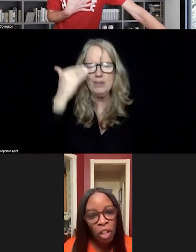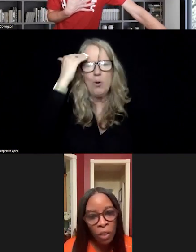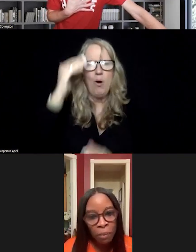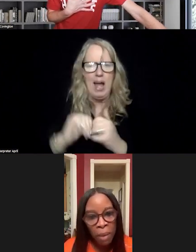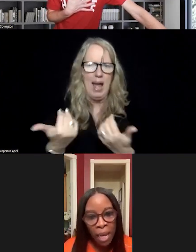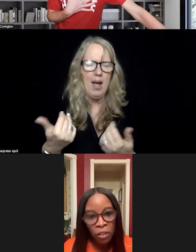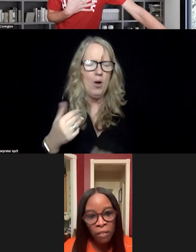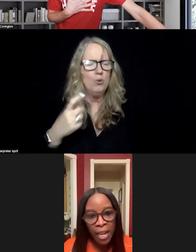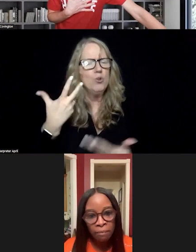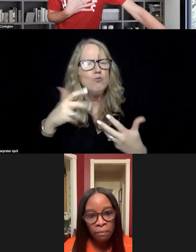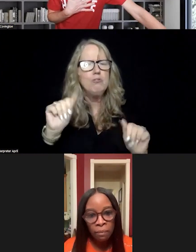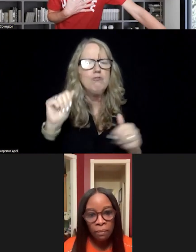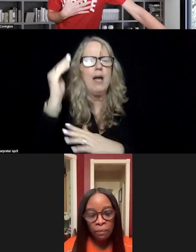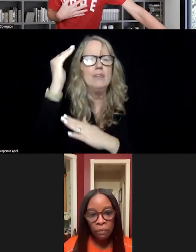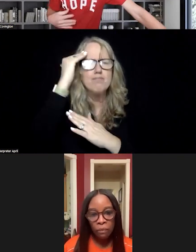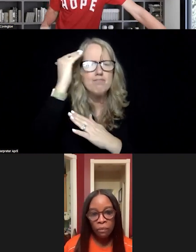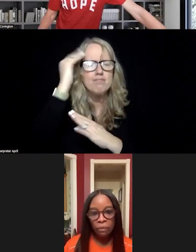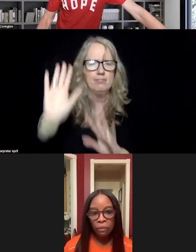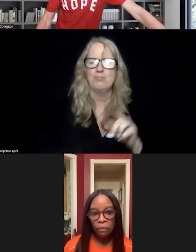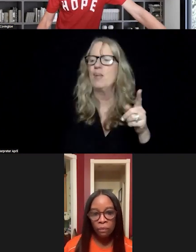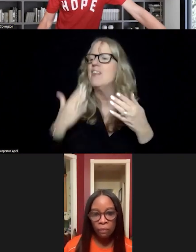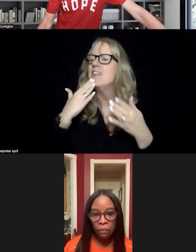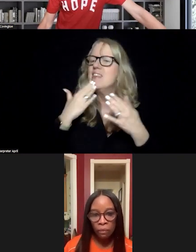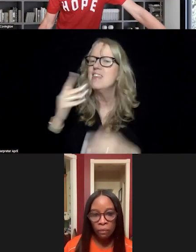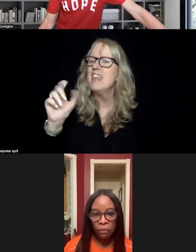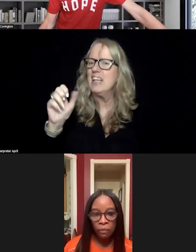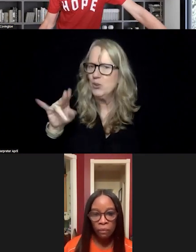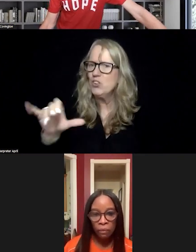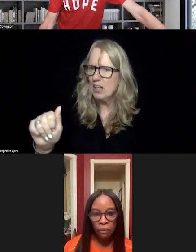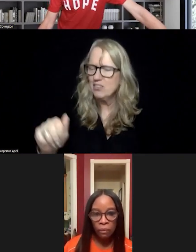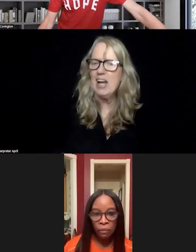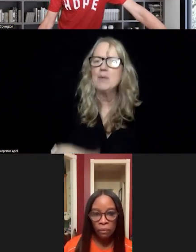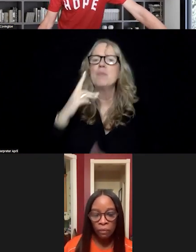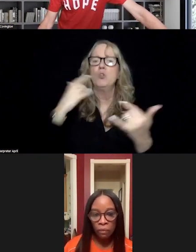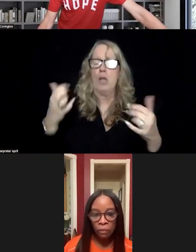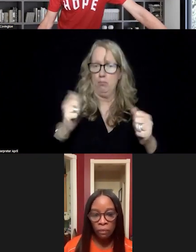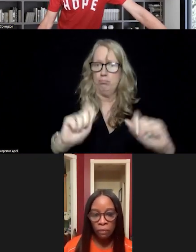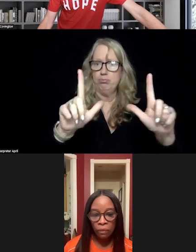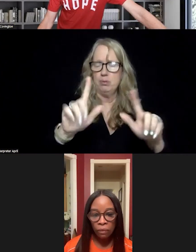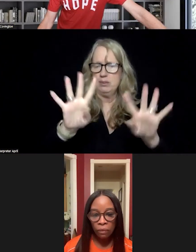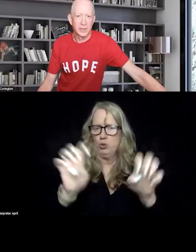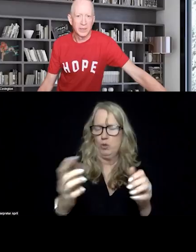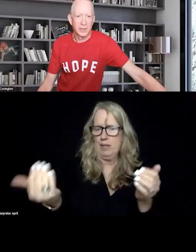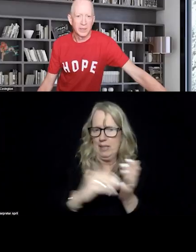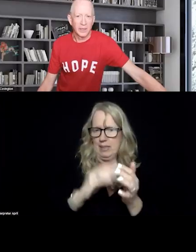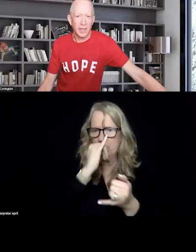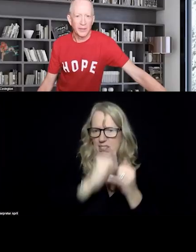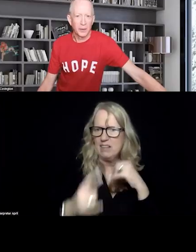uh, let's just always be mindful of that. Thank you, Tonja. Okay. So Karen, let's put the, uh, survey back up one final time.